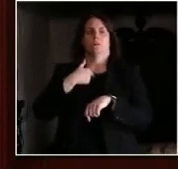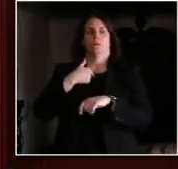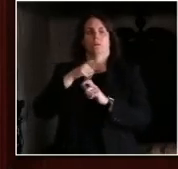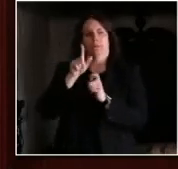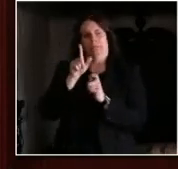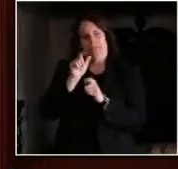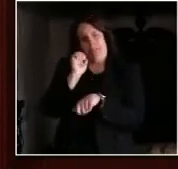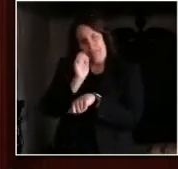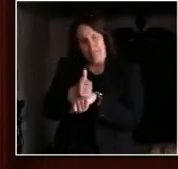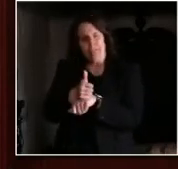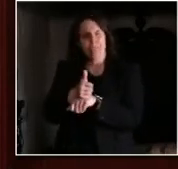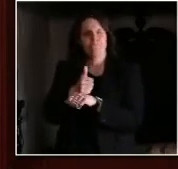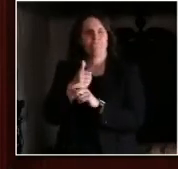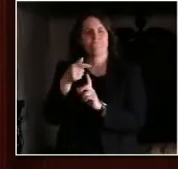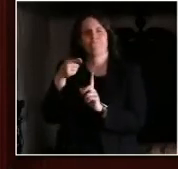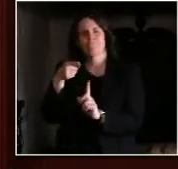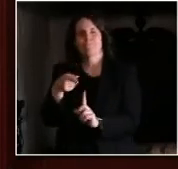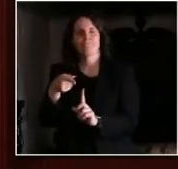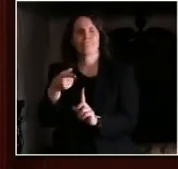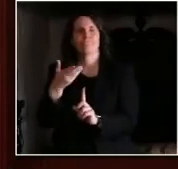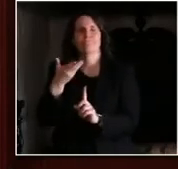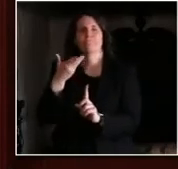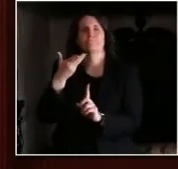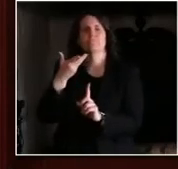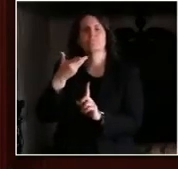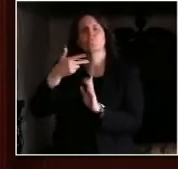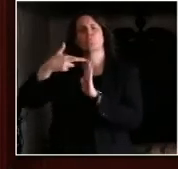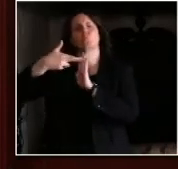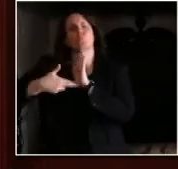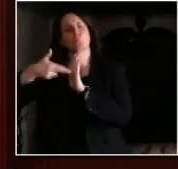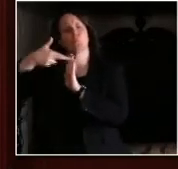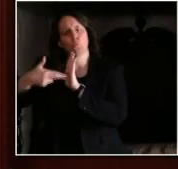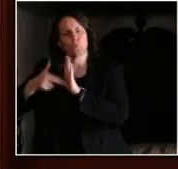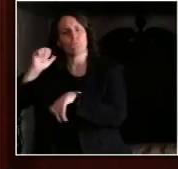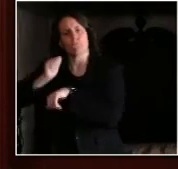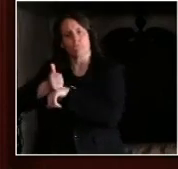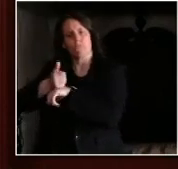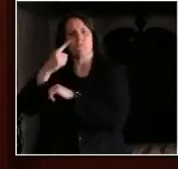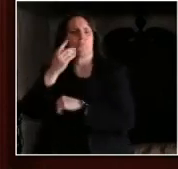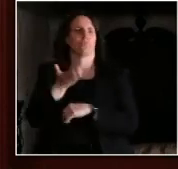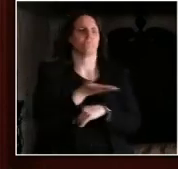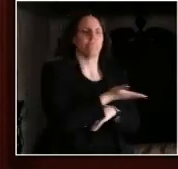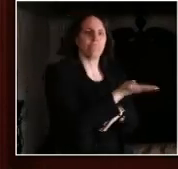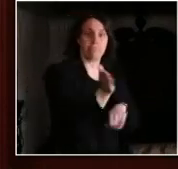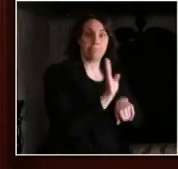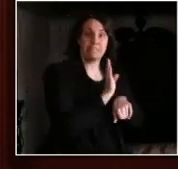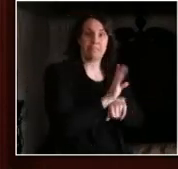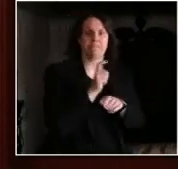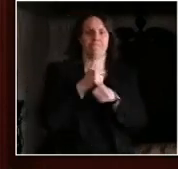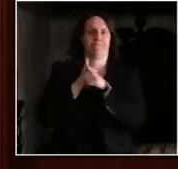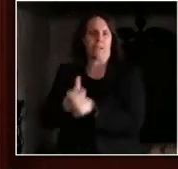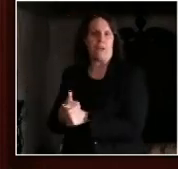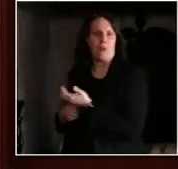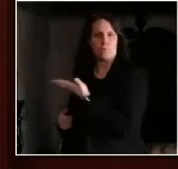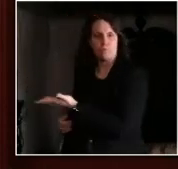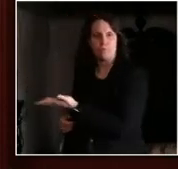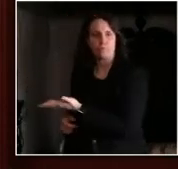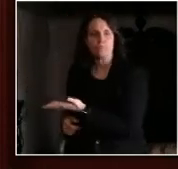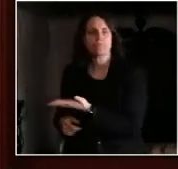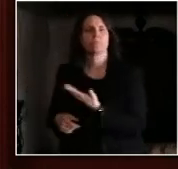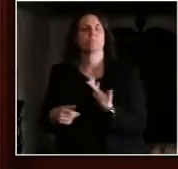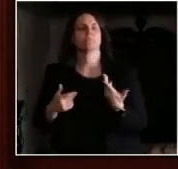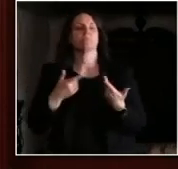Small Business Administration so that our businesses in Wisconsin could access the loans coming out of the Small Business Administration. And to date,